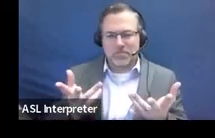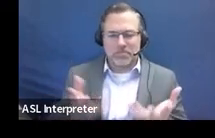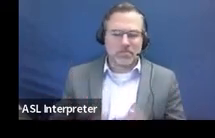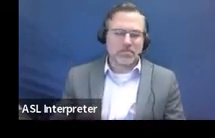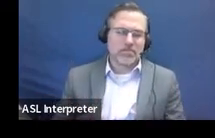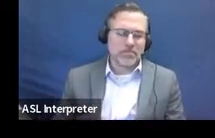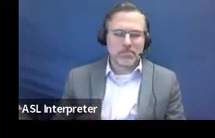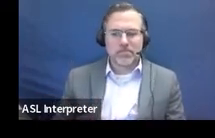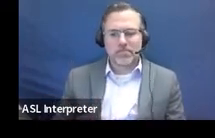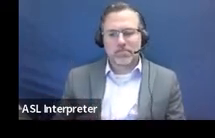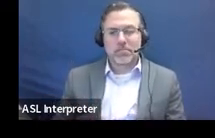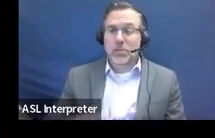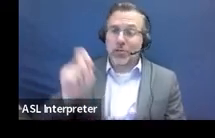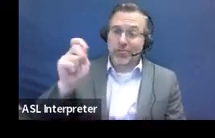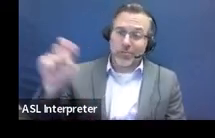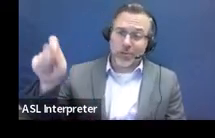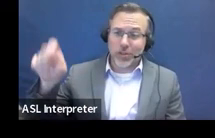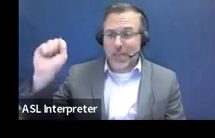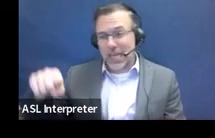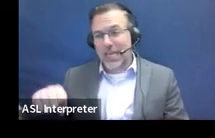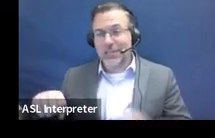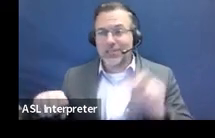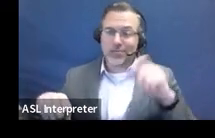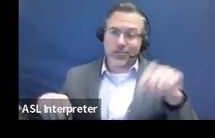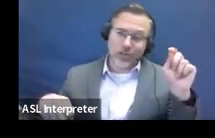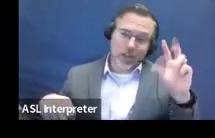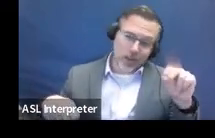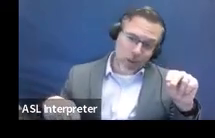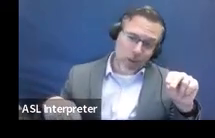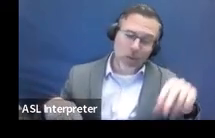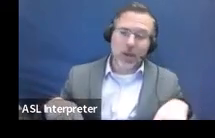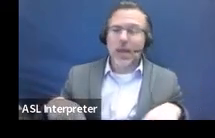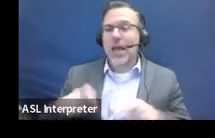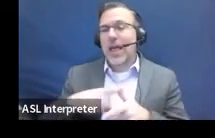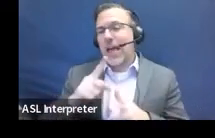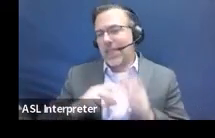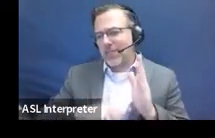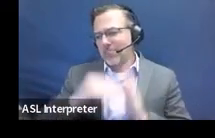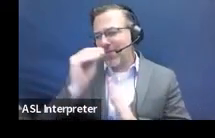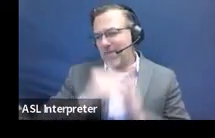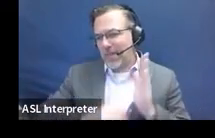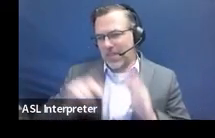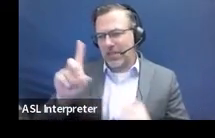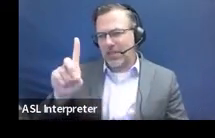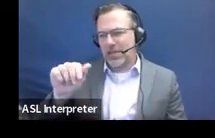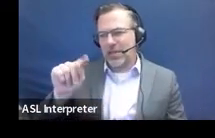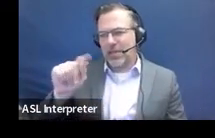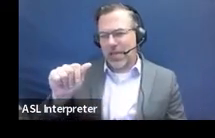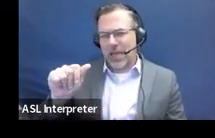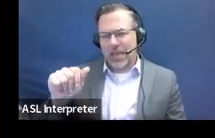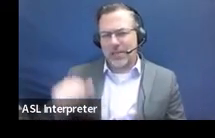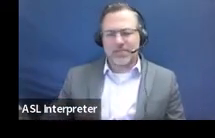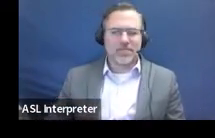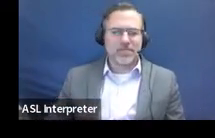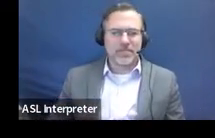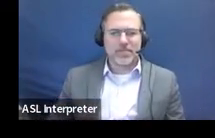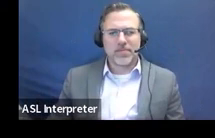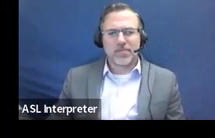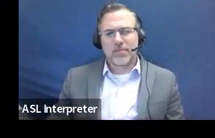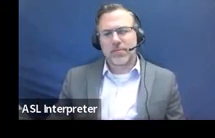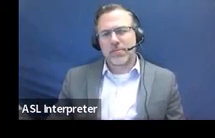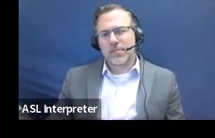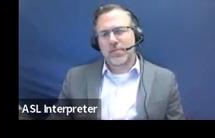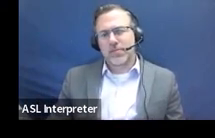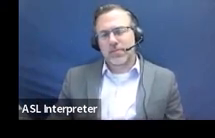So you would check yes or no, or NA and fill in your data sources with data. This one,